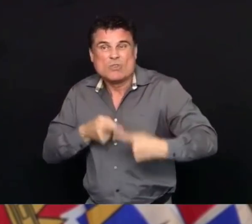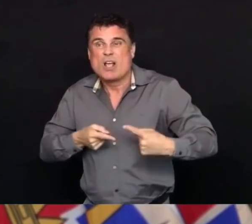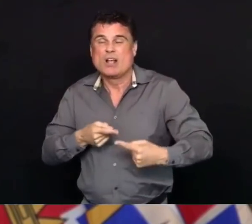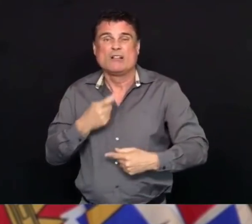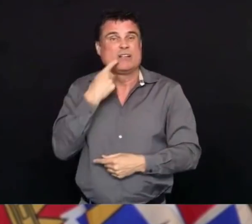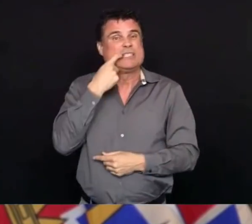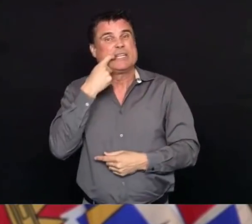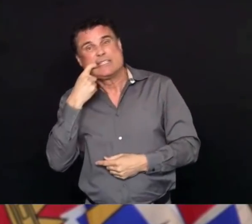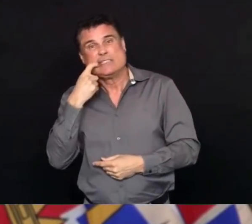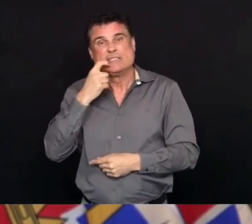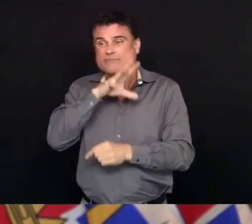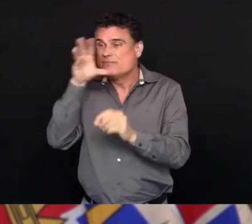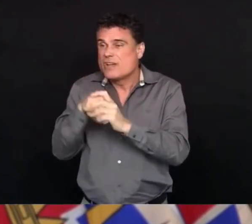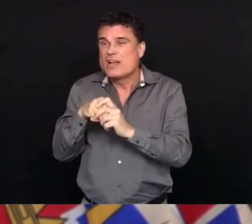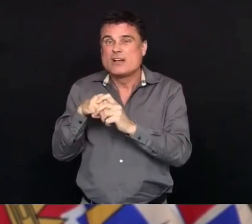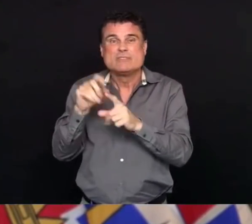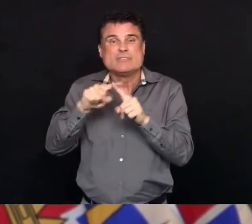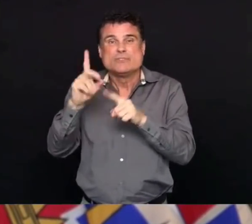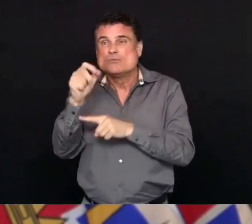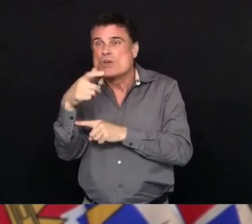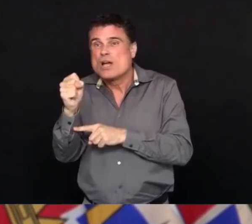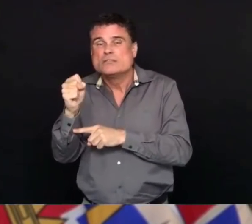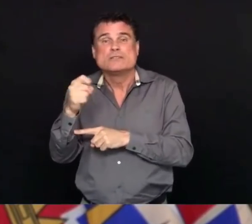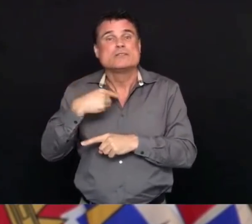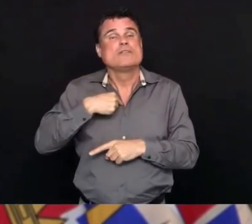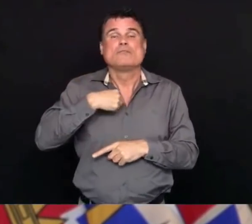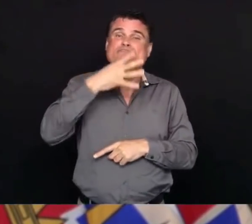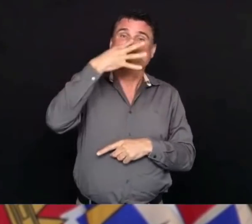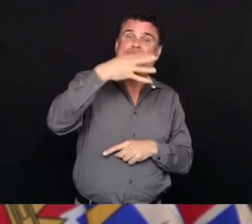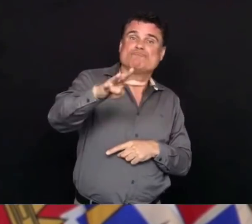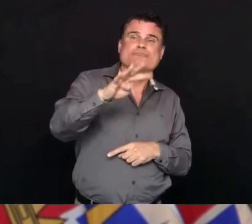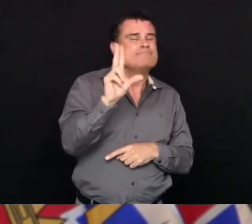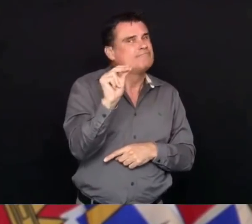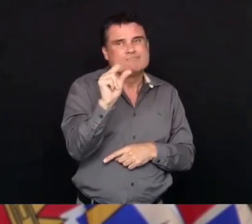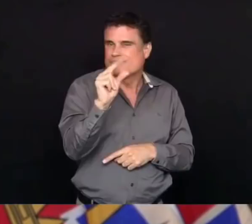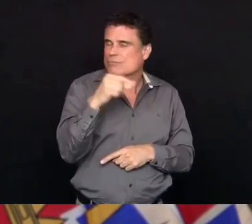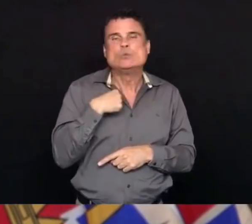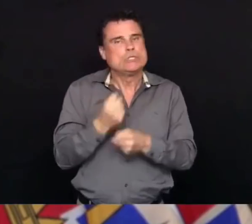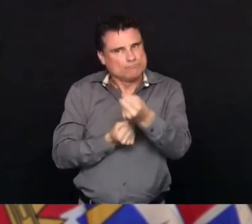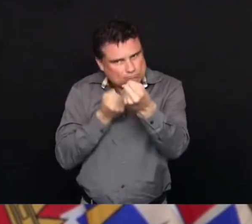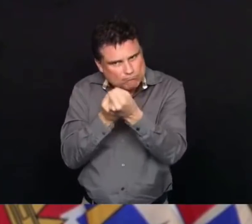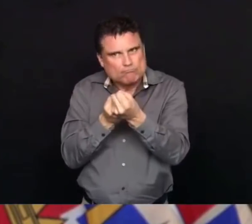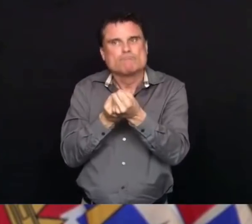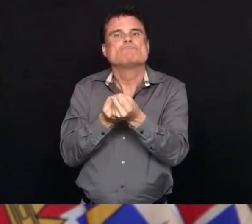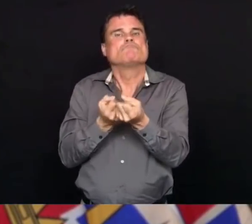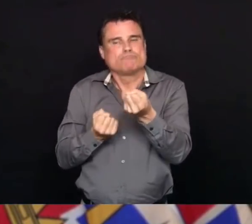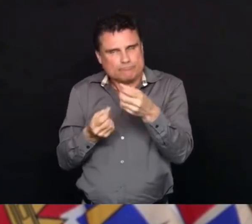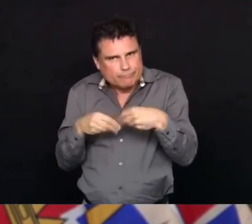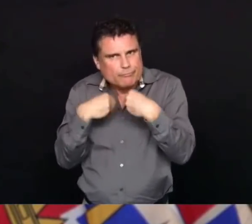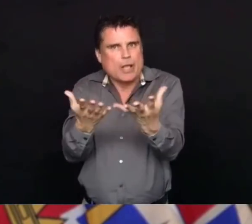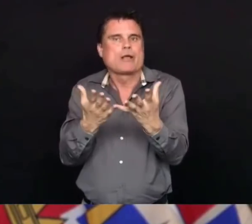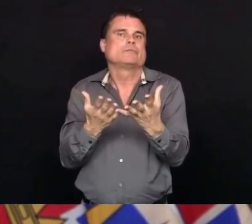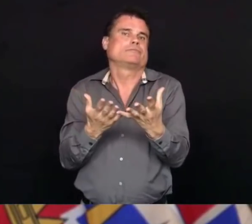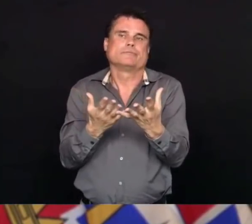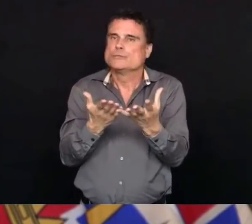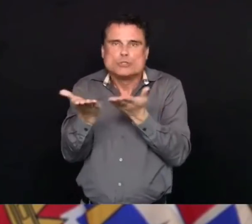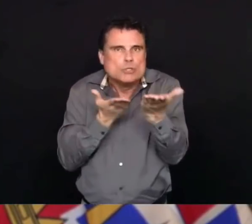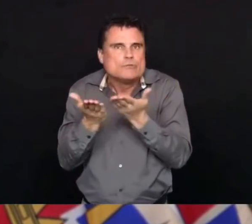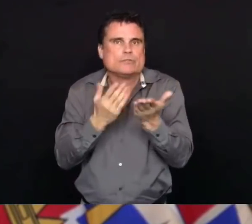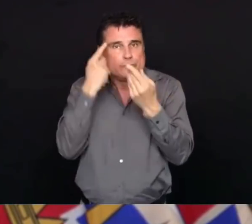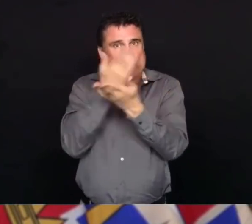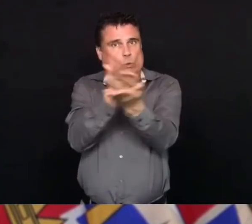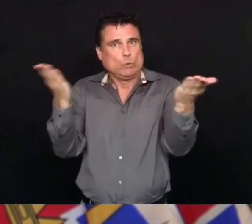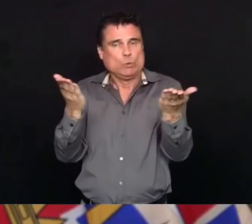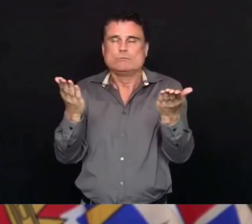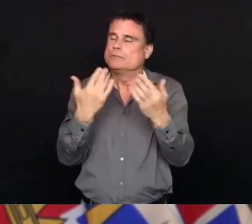continuing to make sure that we have those safety nets in place for you. What you are doing today and what all of us in BC are doing